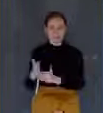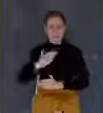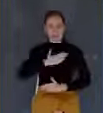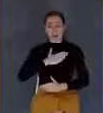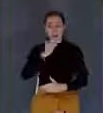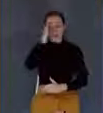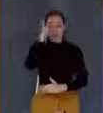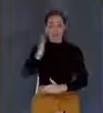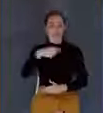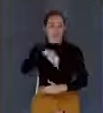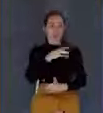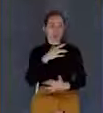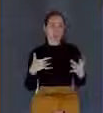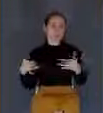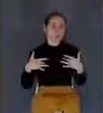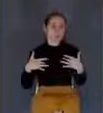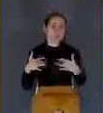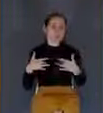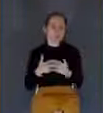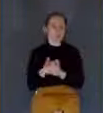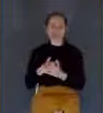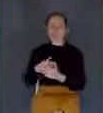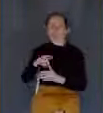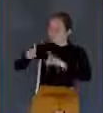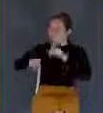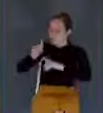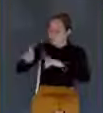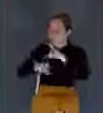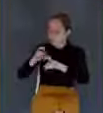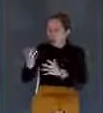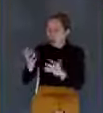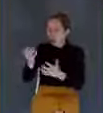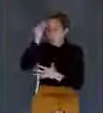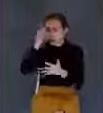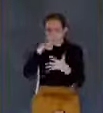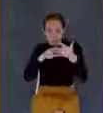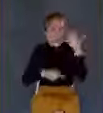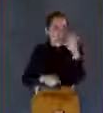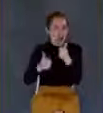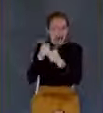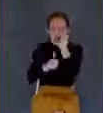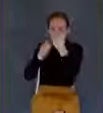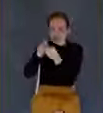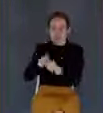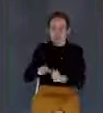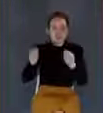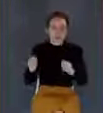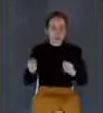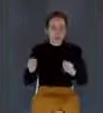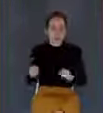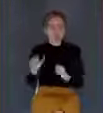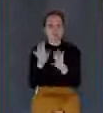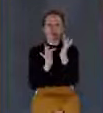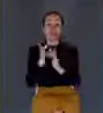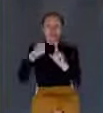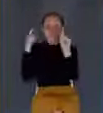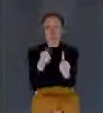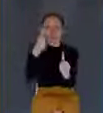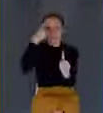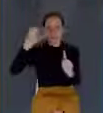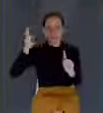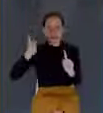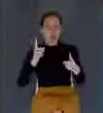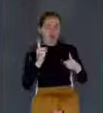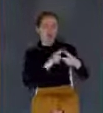these things. And so in this sermon, the Lord really wants to do two things. He wants to comfort his disciples. He wants them to